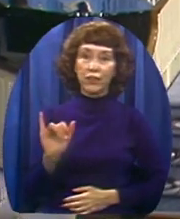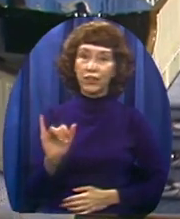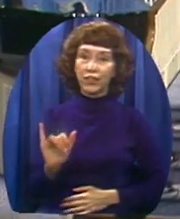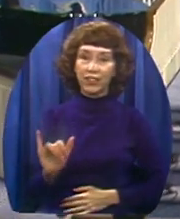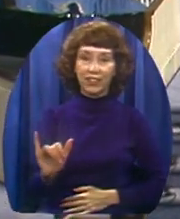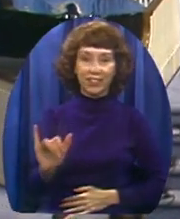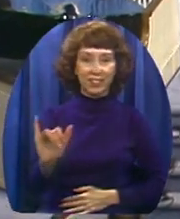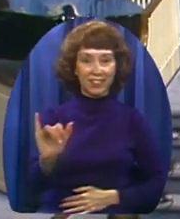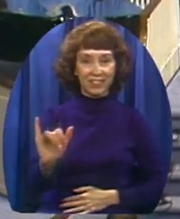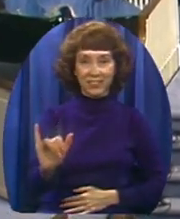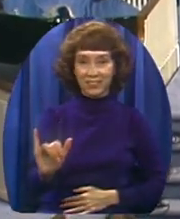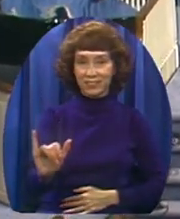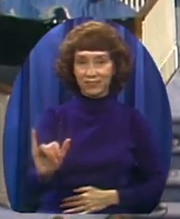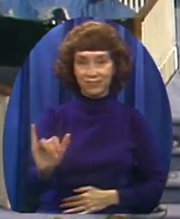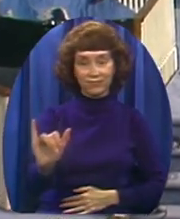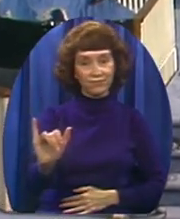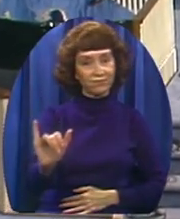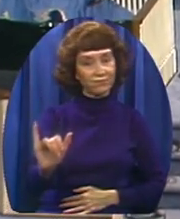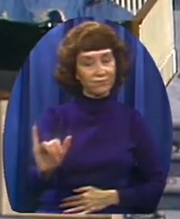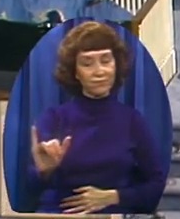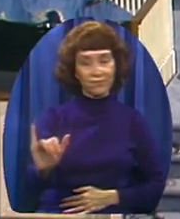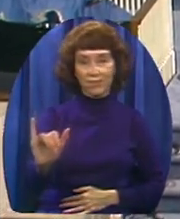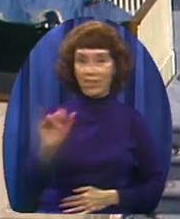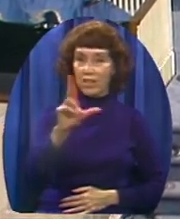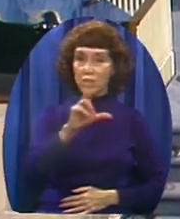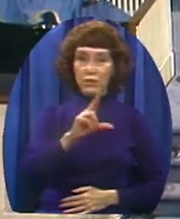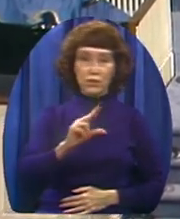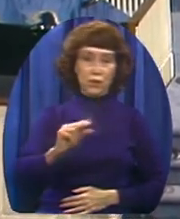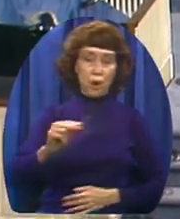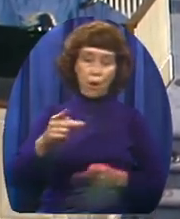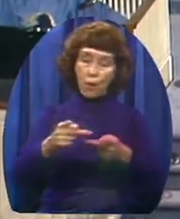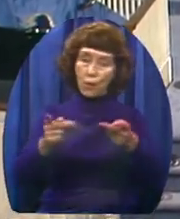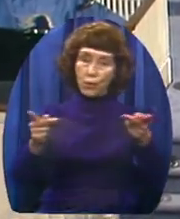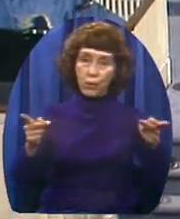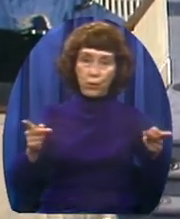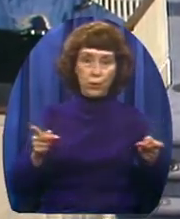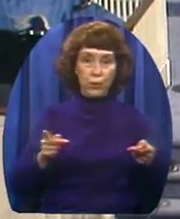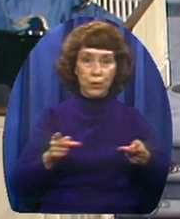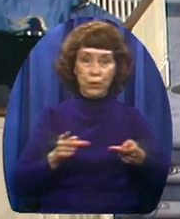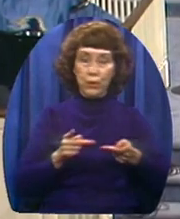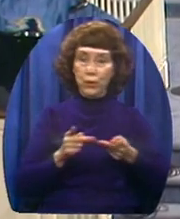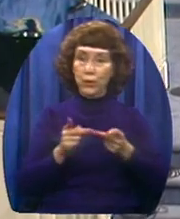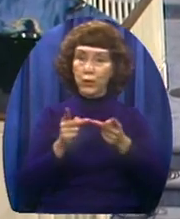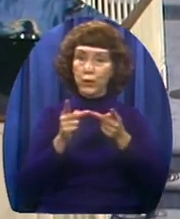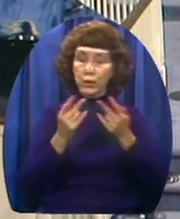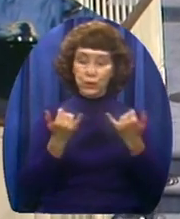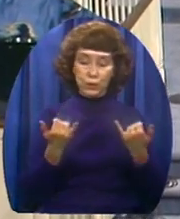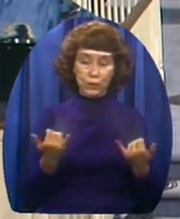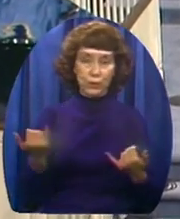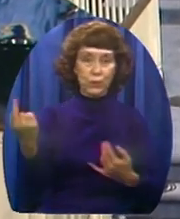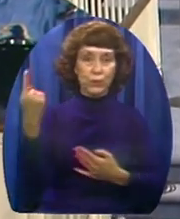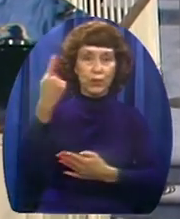There's no room today